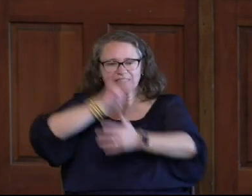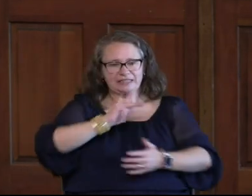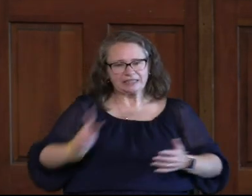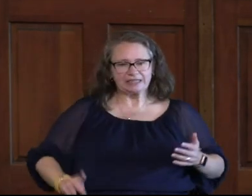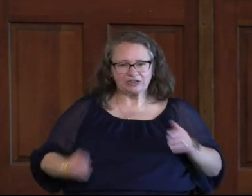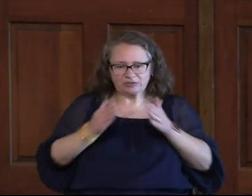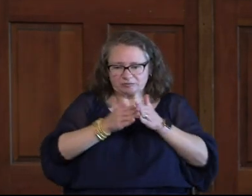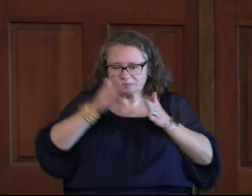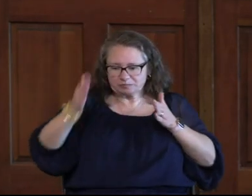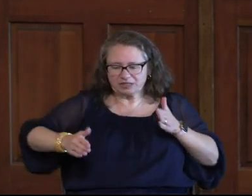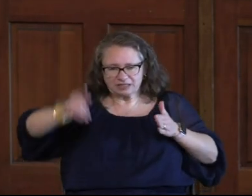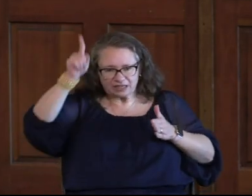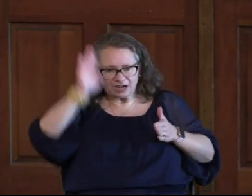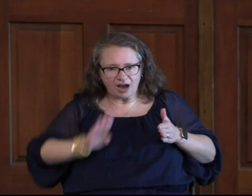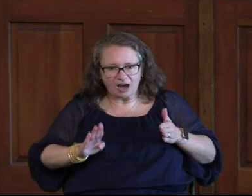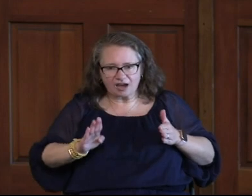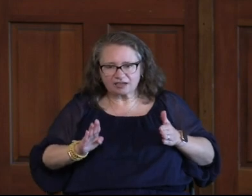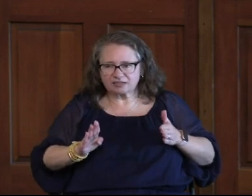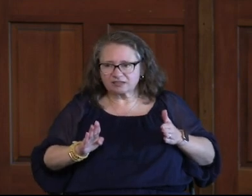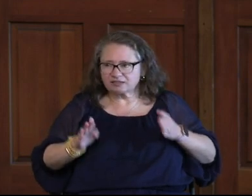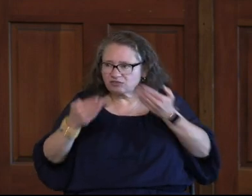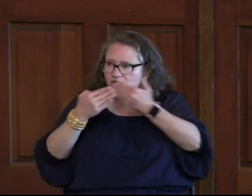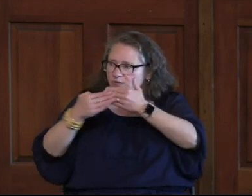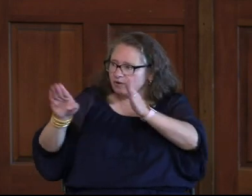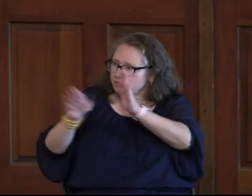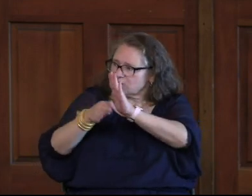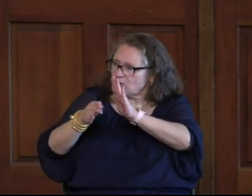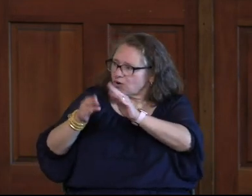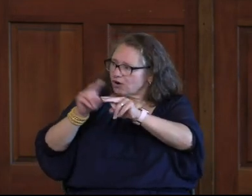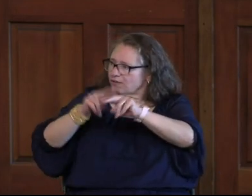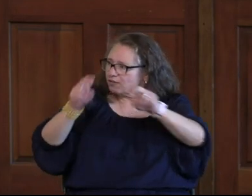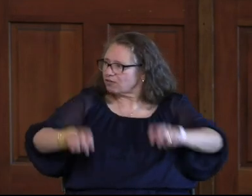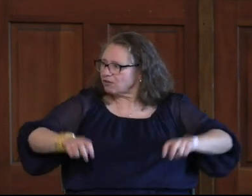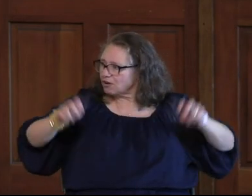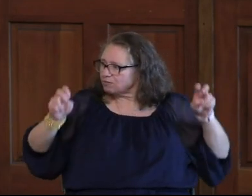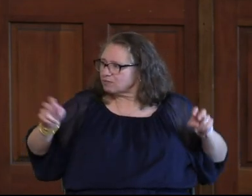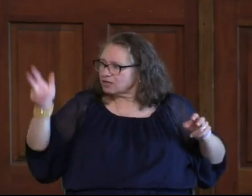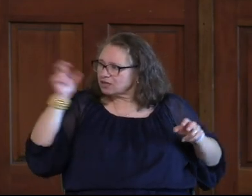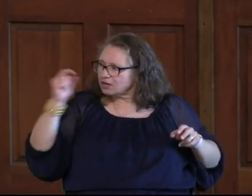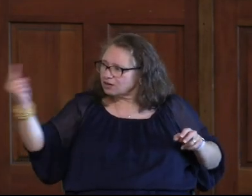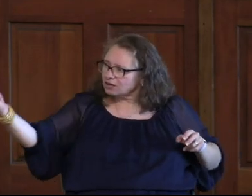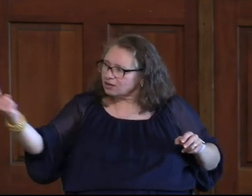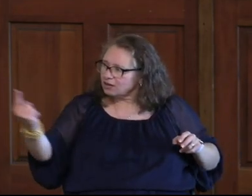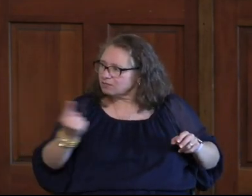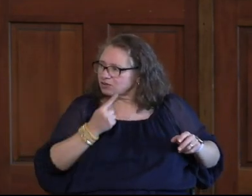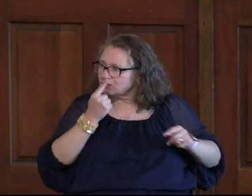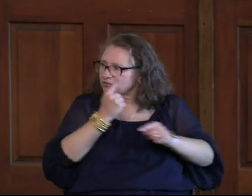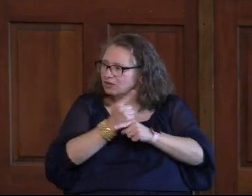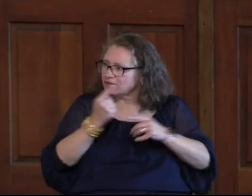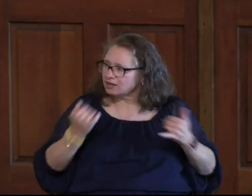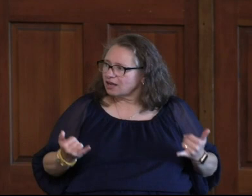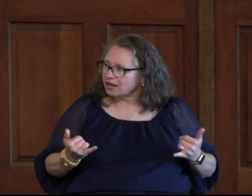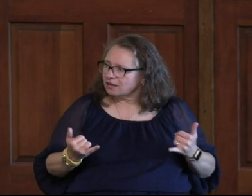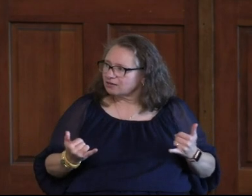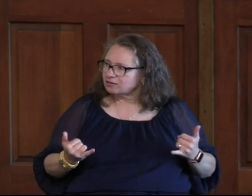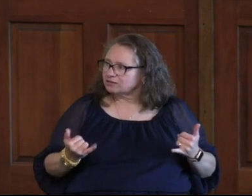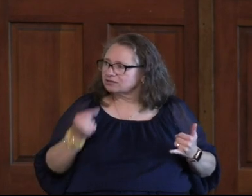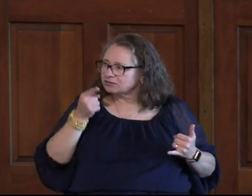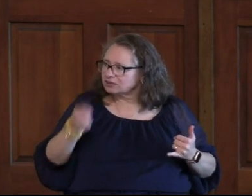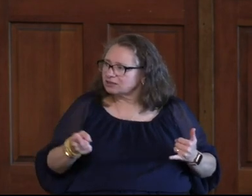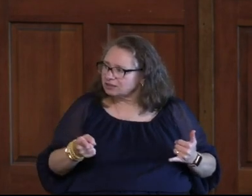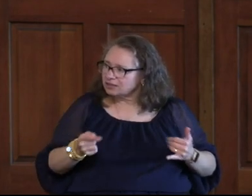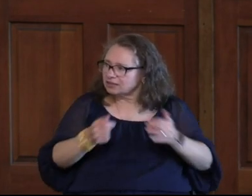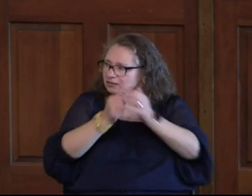Right Hand Of God Who Matter Of Fact If We Could Crack The Door In The Throne Room You Would Hear Him Praying For You Right Now There He Is He's Right There